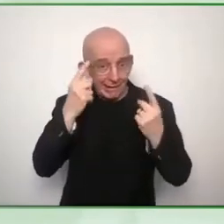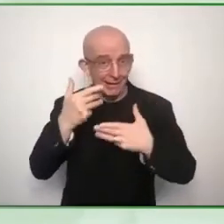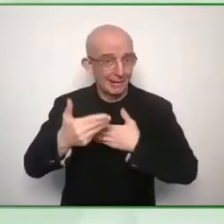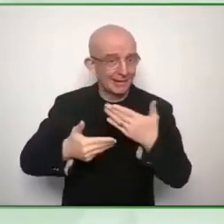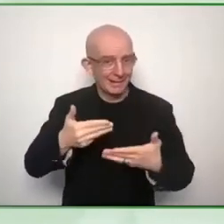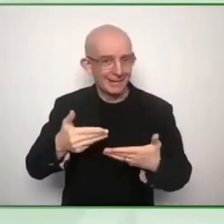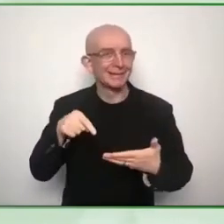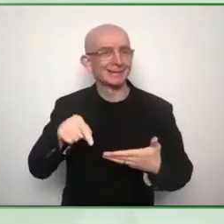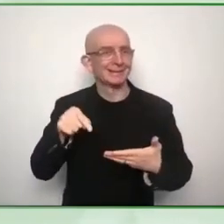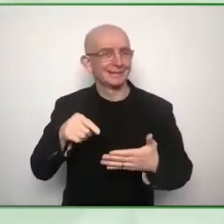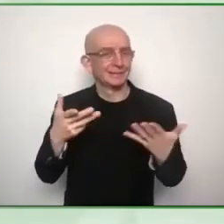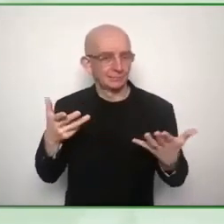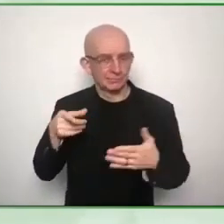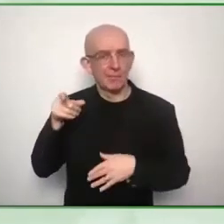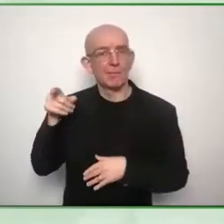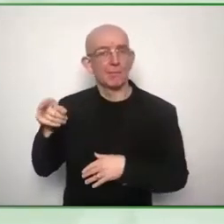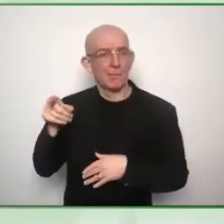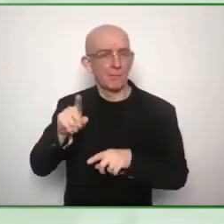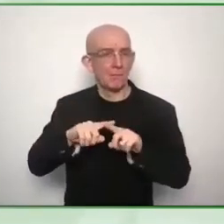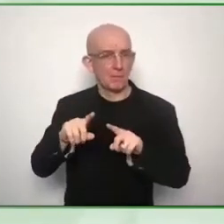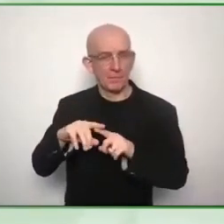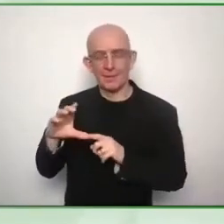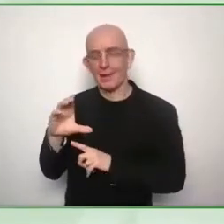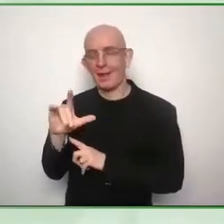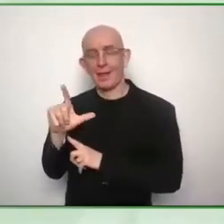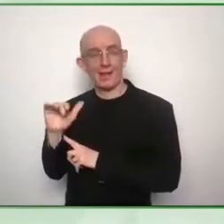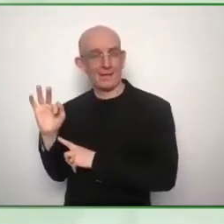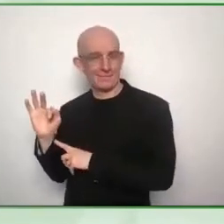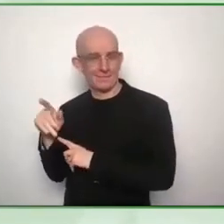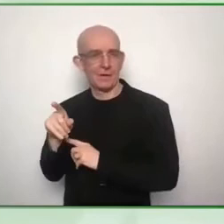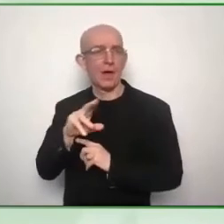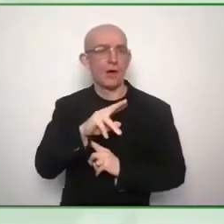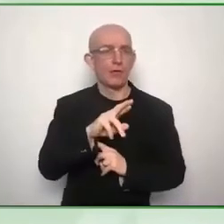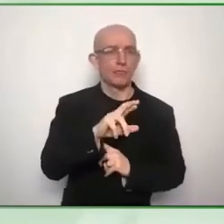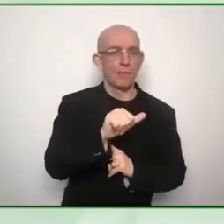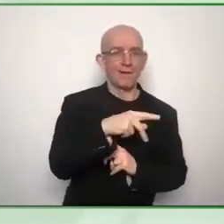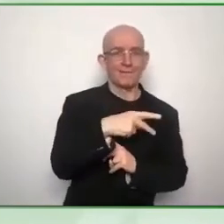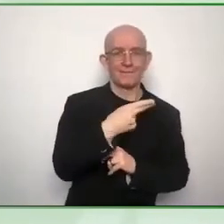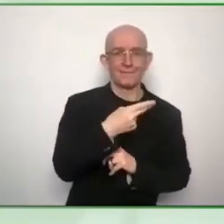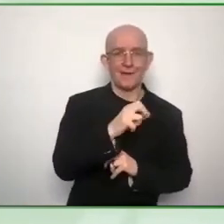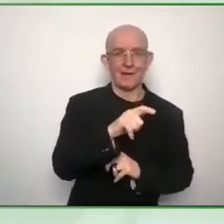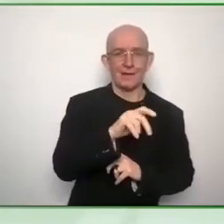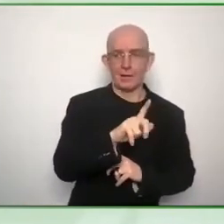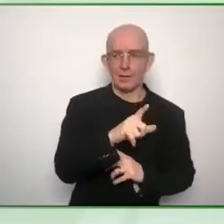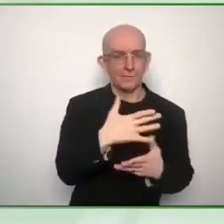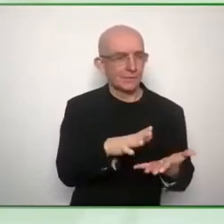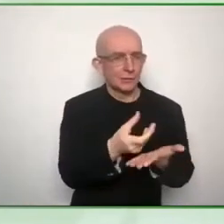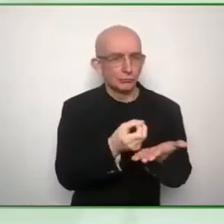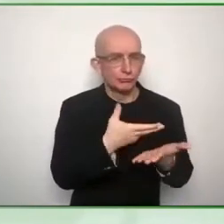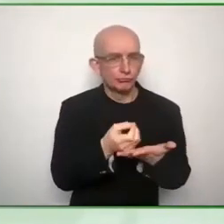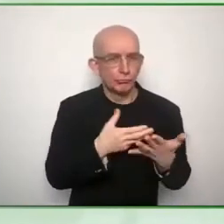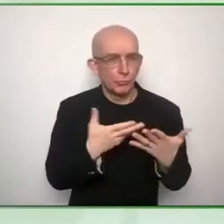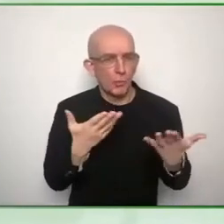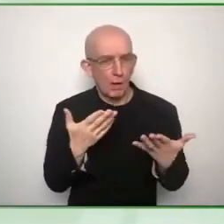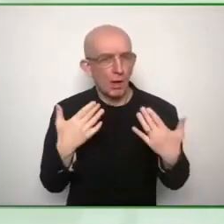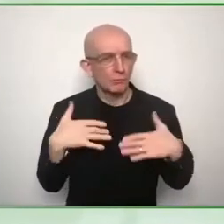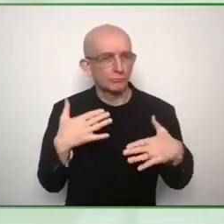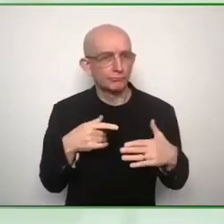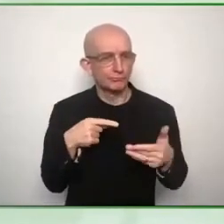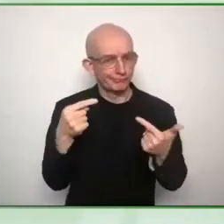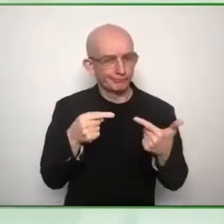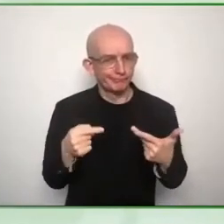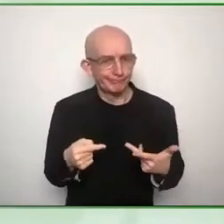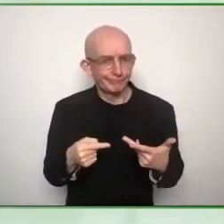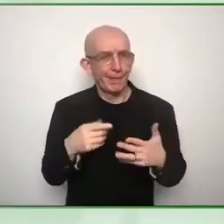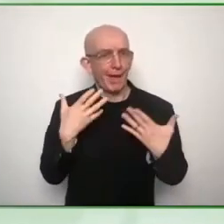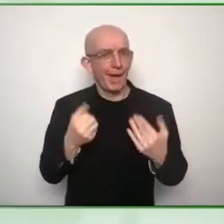how they access services the barriers their face and to truly understand the toolkit and what tools you need to